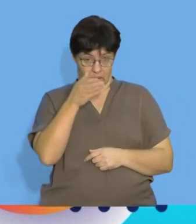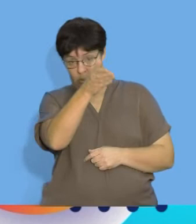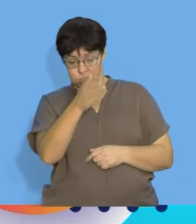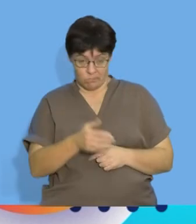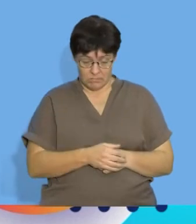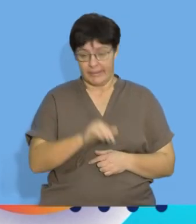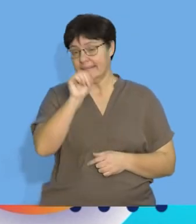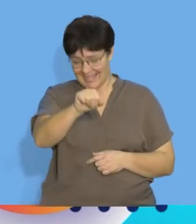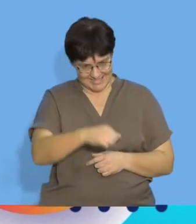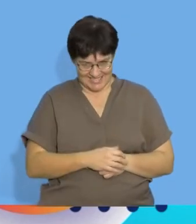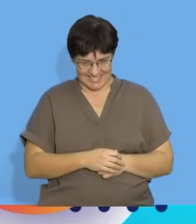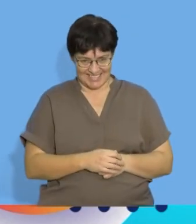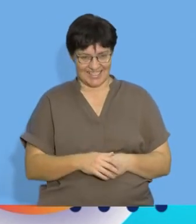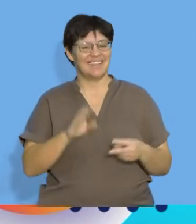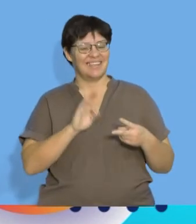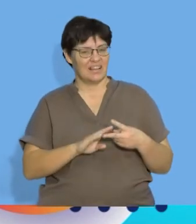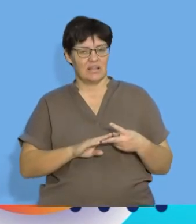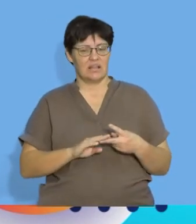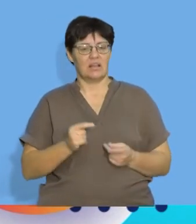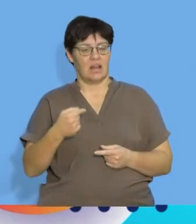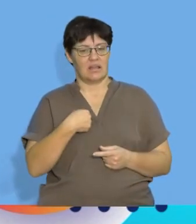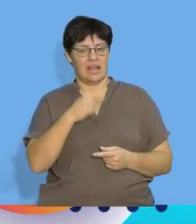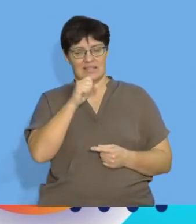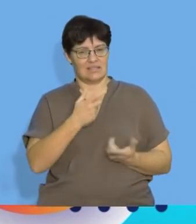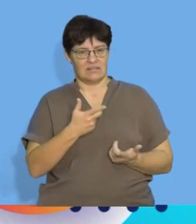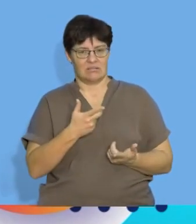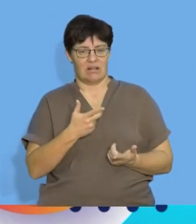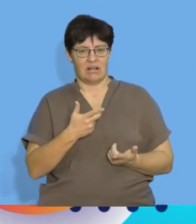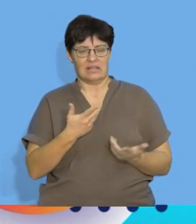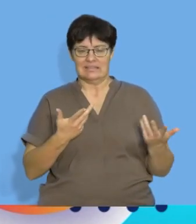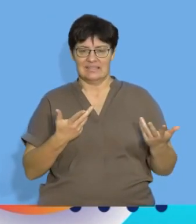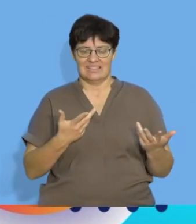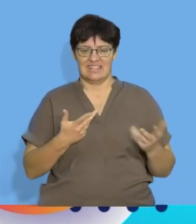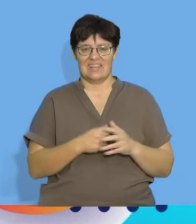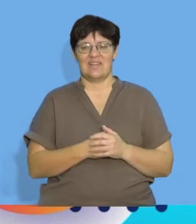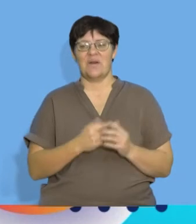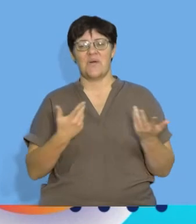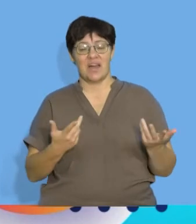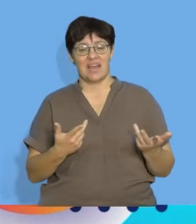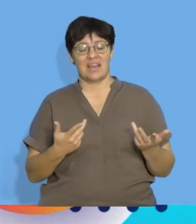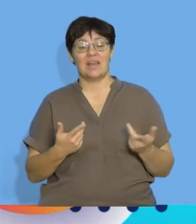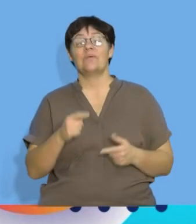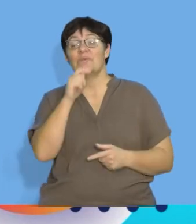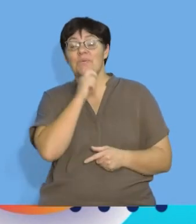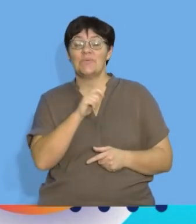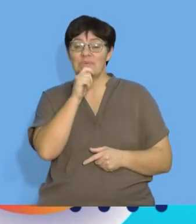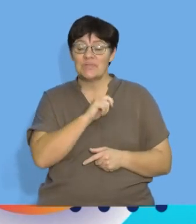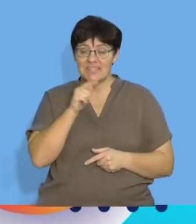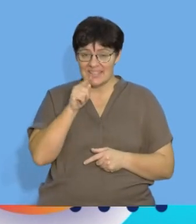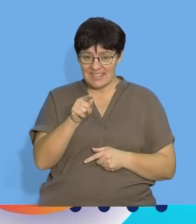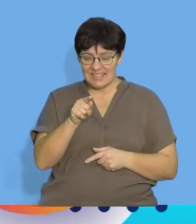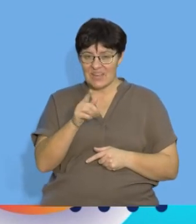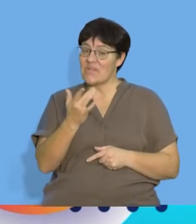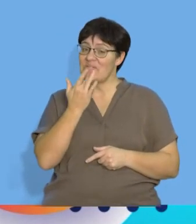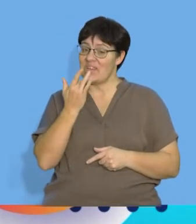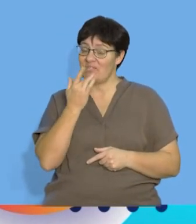yes there hopefully aren't your x's on my board because that would be awkward but we are going to use your